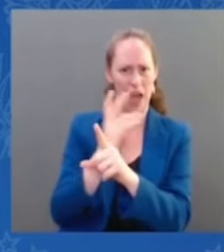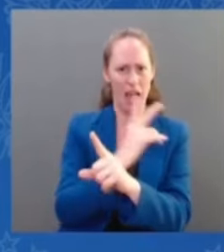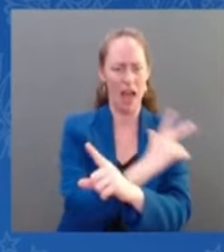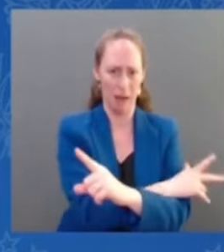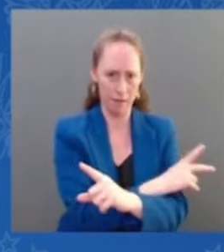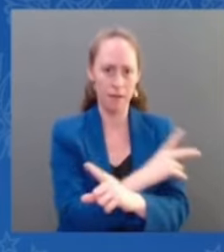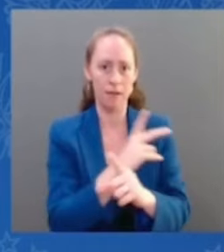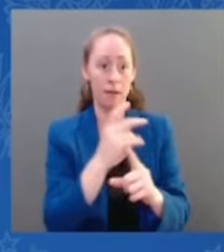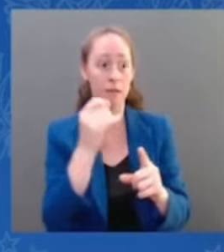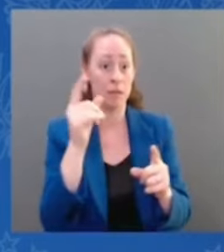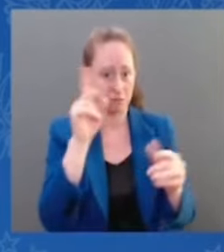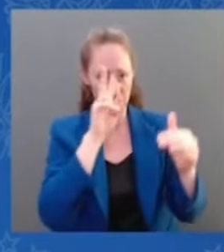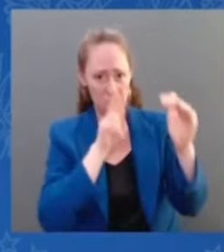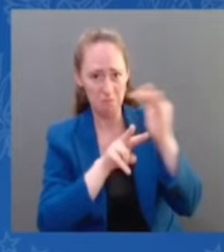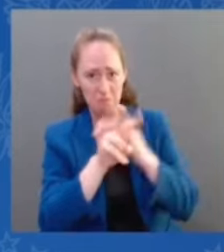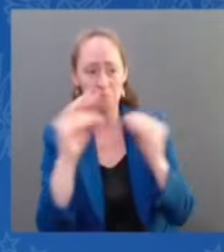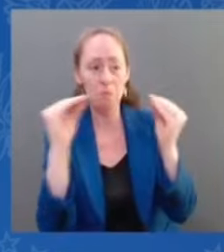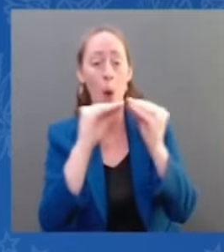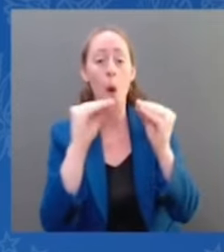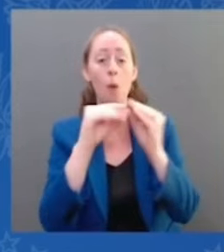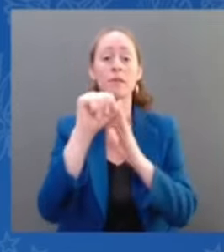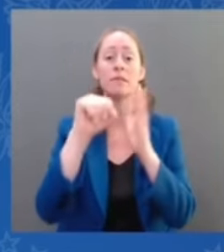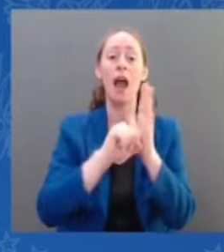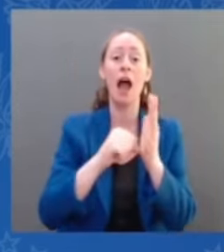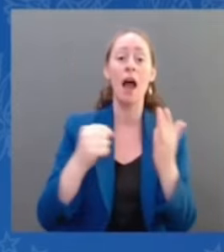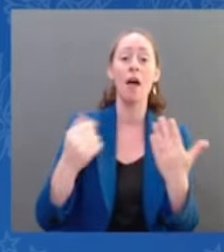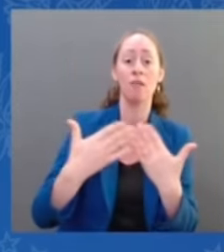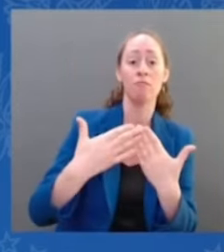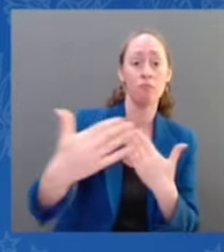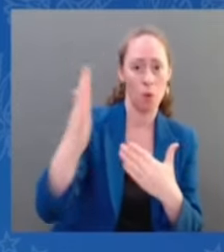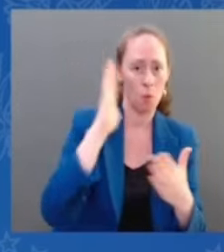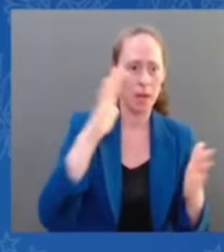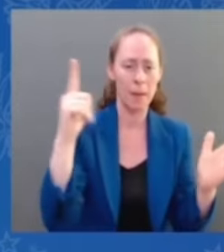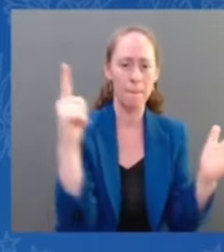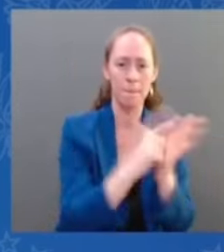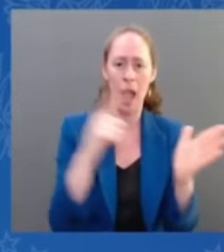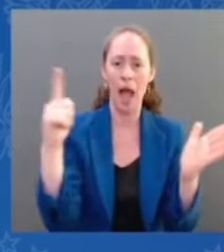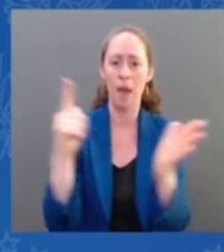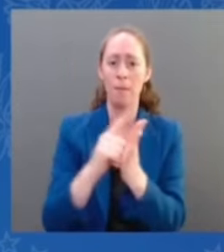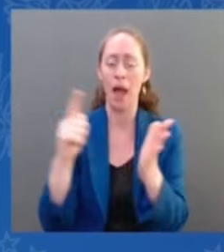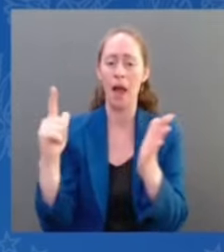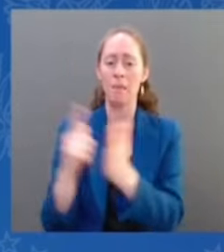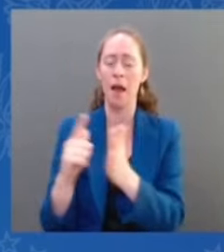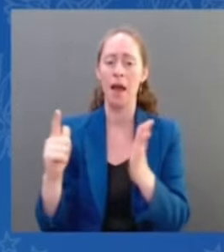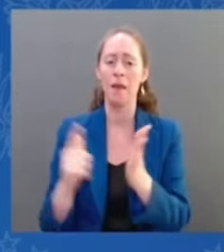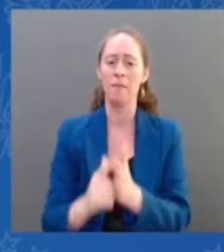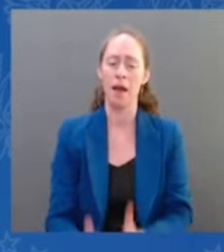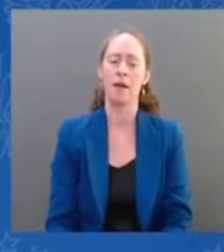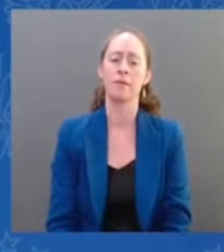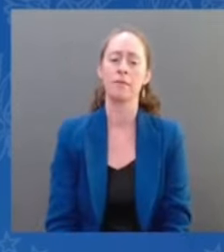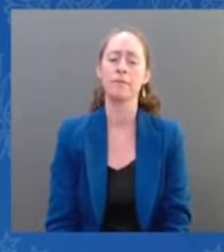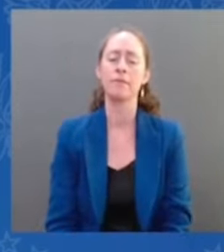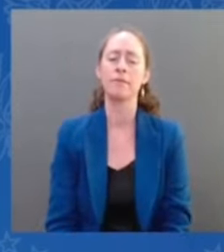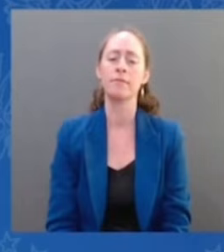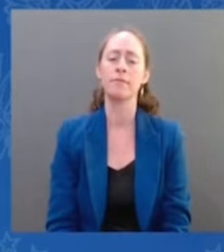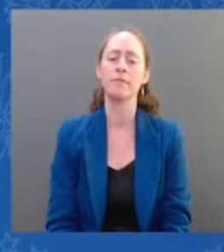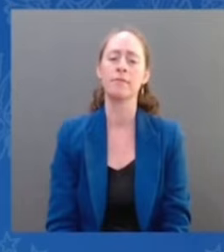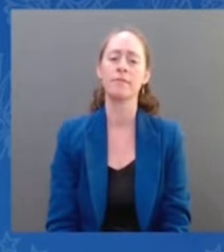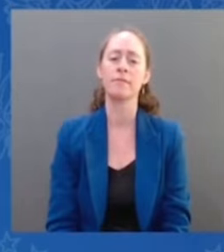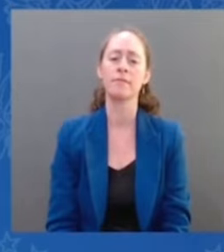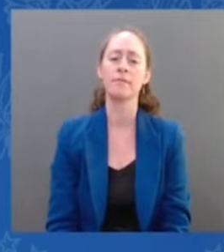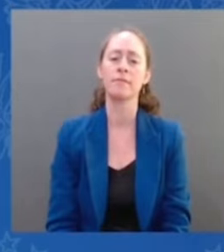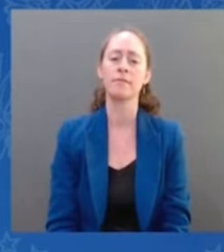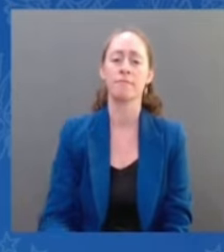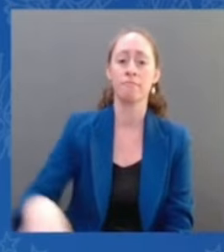states, the laws are so extreme, they've raised the threat of criminal penalties for doctors and health care providers. They're so